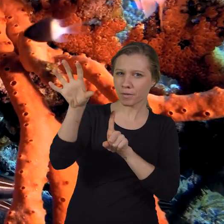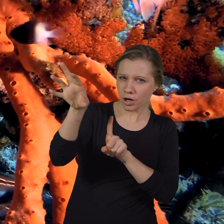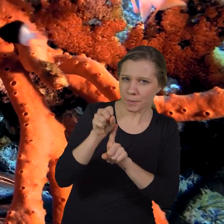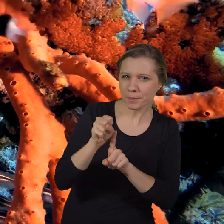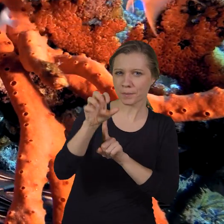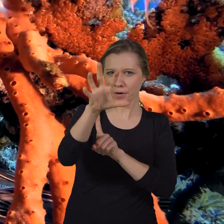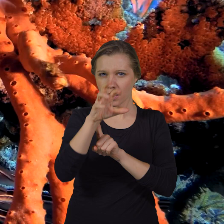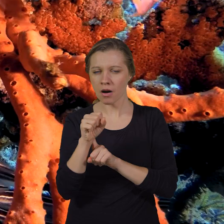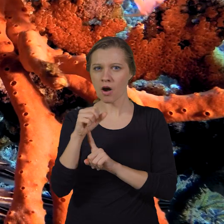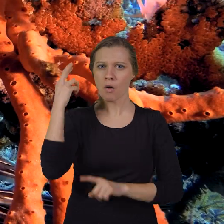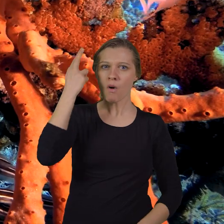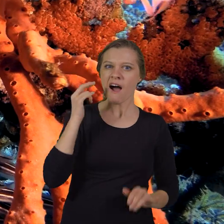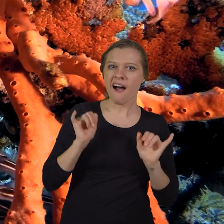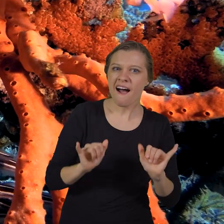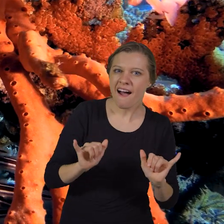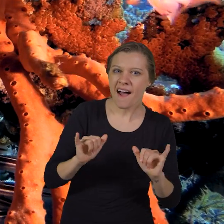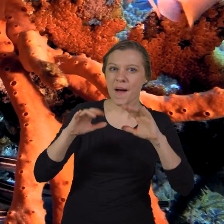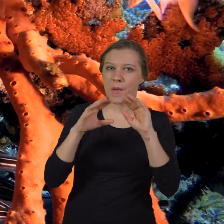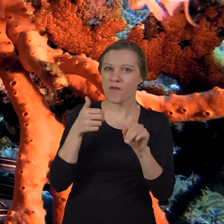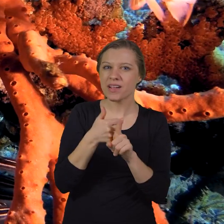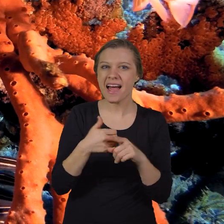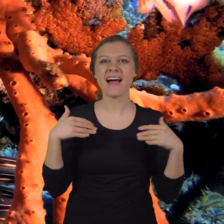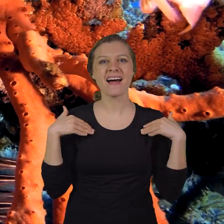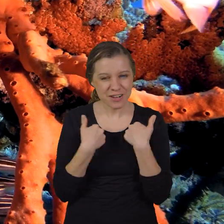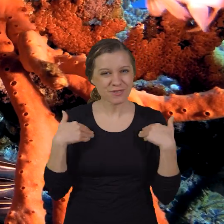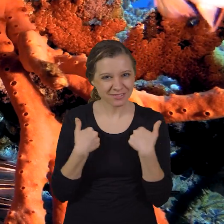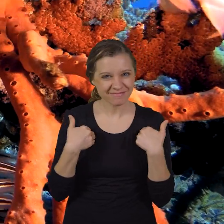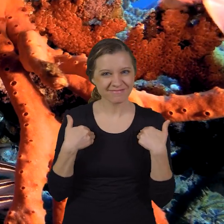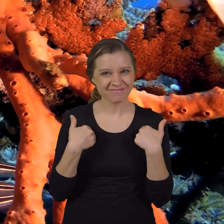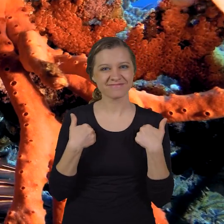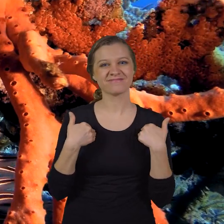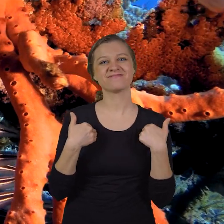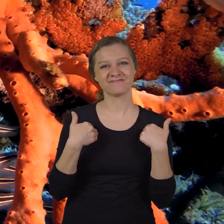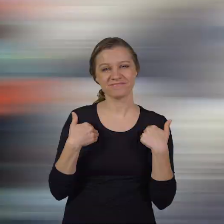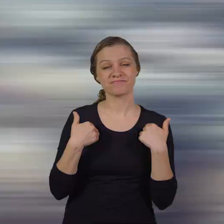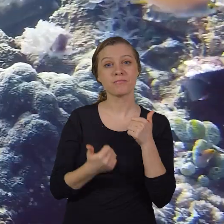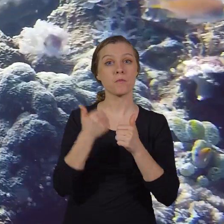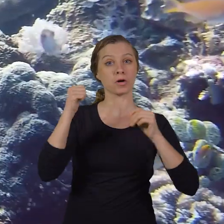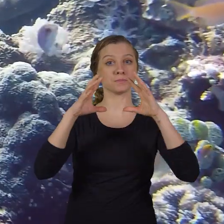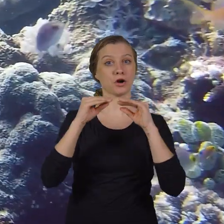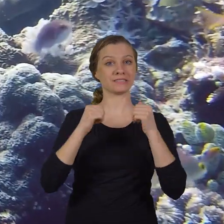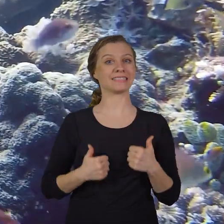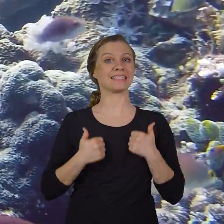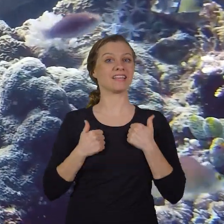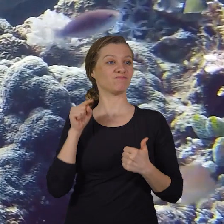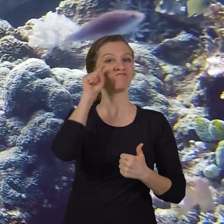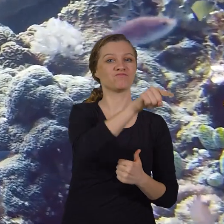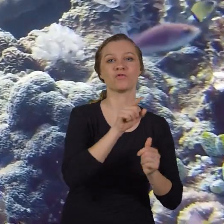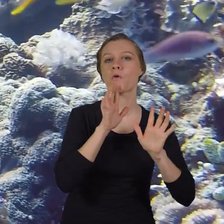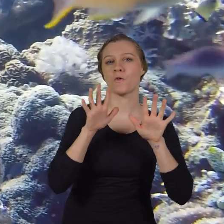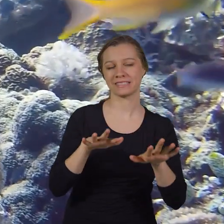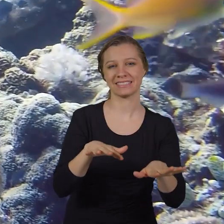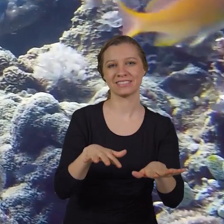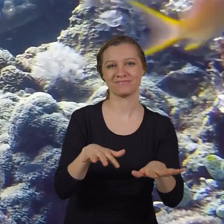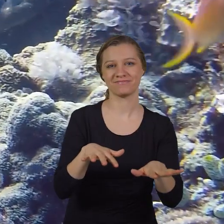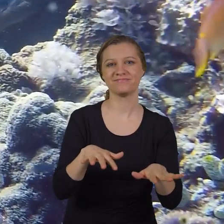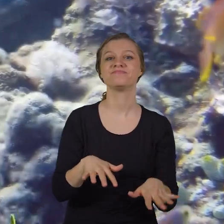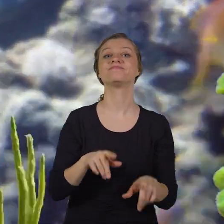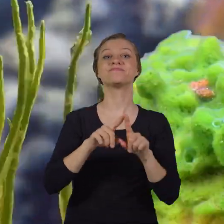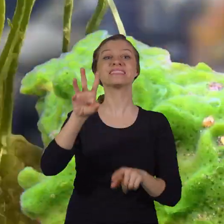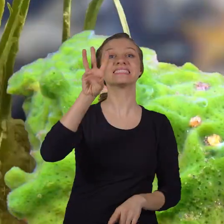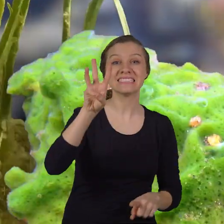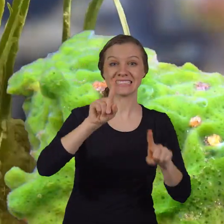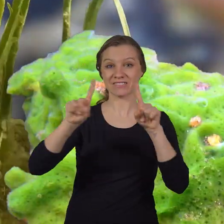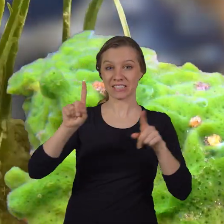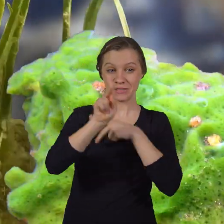food to their bodies that they realized that Periphera are animals. Most sponges live in the ocean,